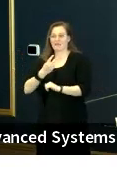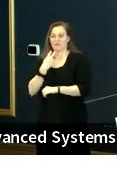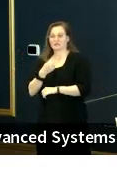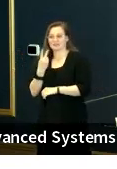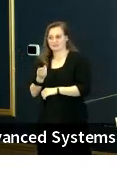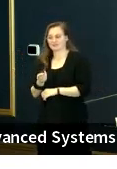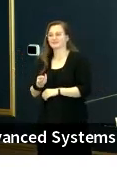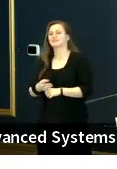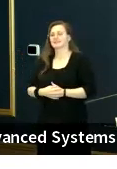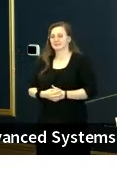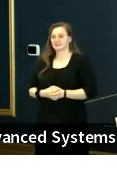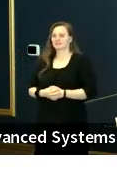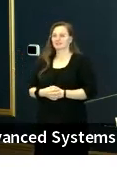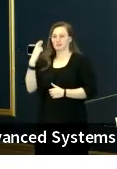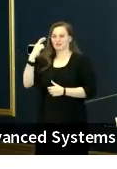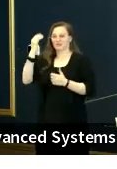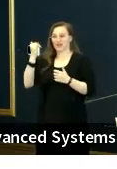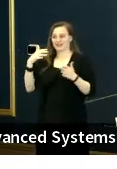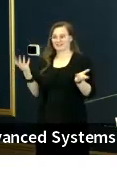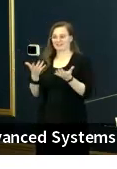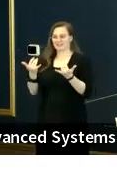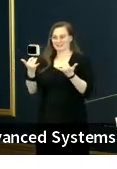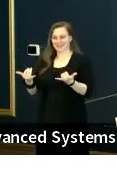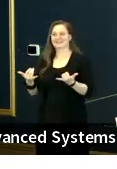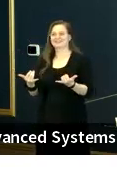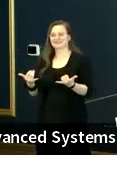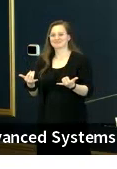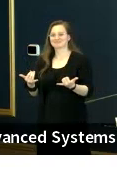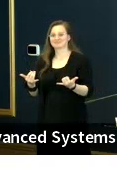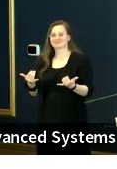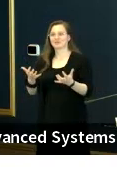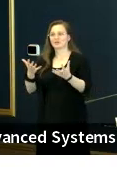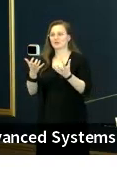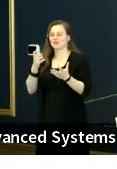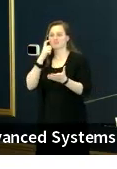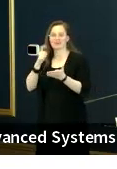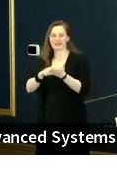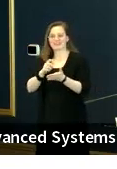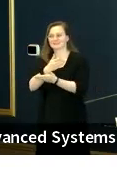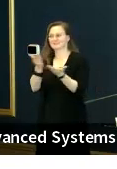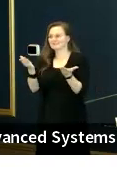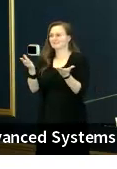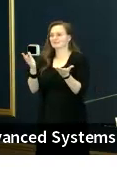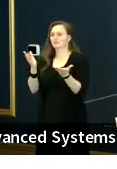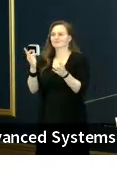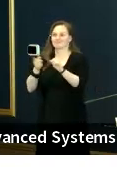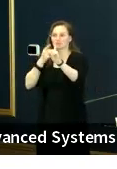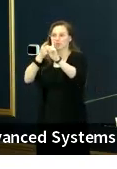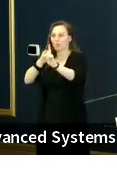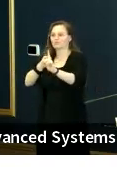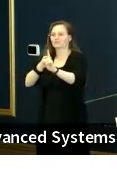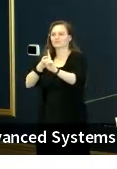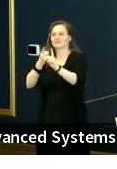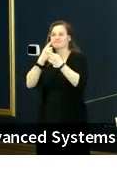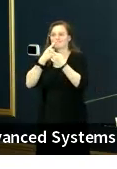the context of what we're here for today and ensuring that we recognize the accomplishments and the efforts of our young